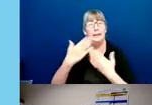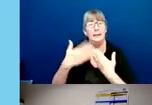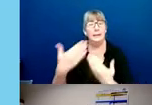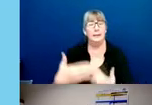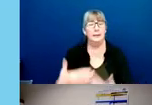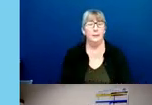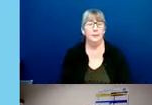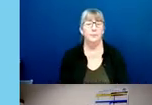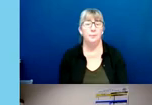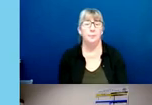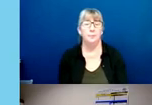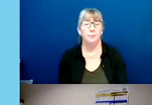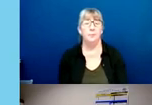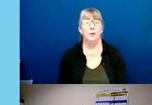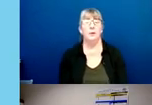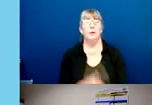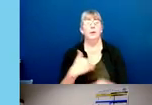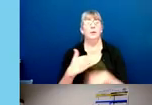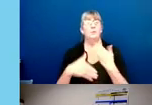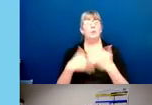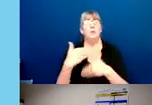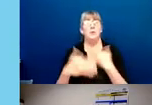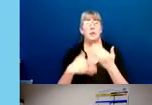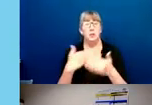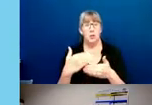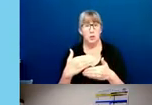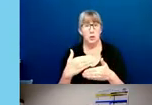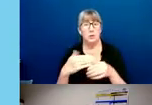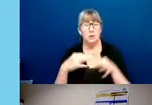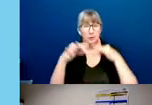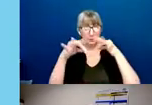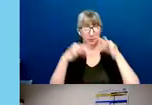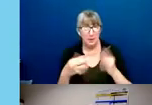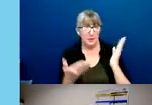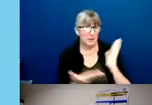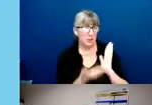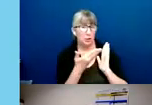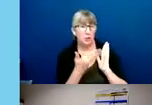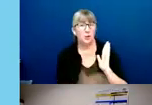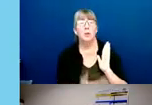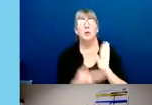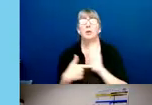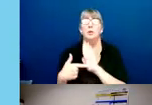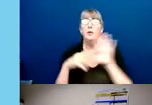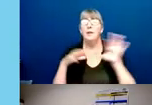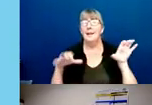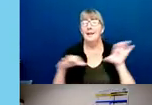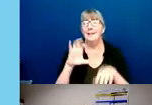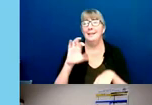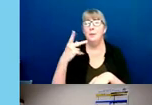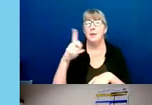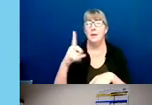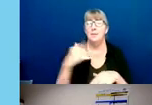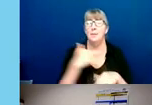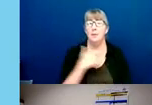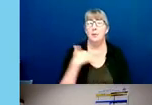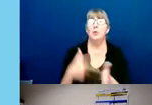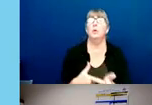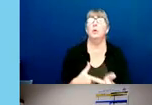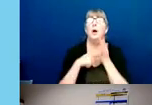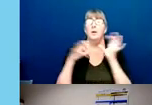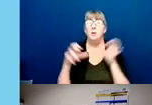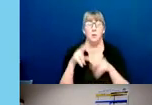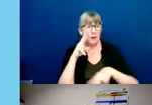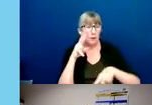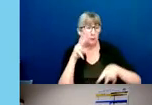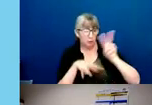The procedures outlined in this policy also detail the actions CPD members are required to take when they observe or